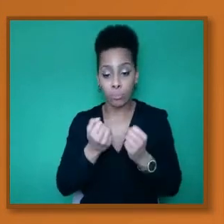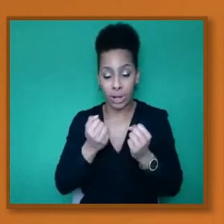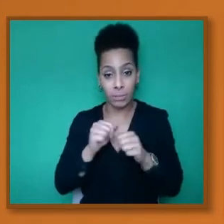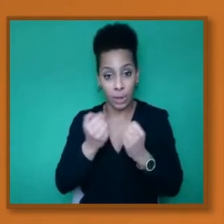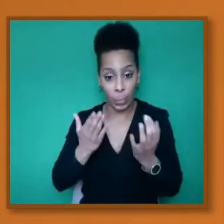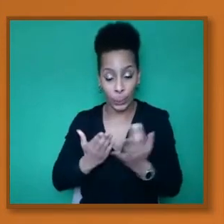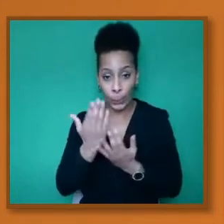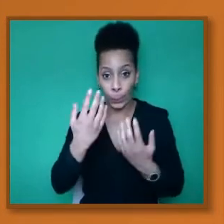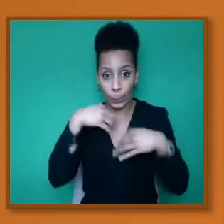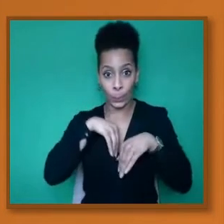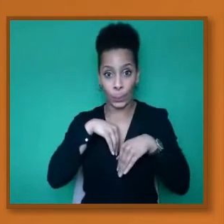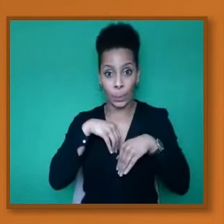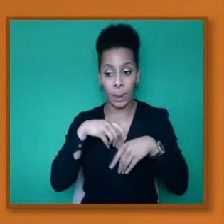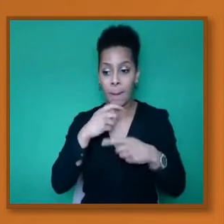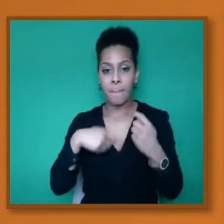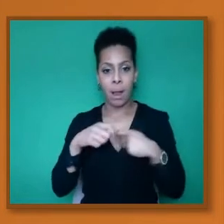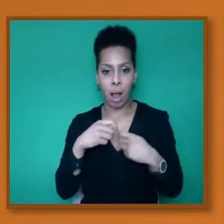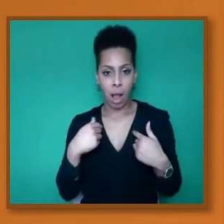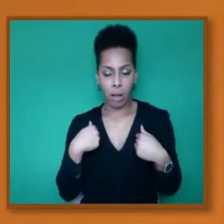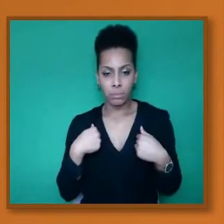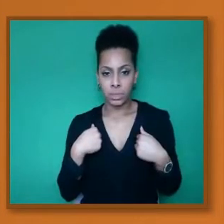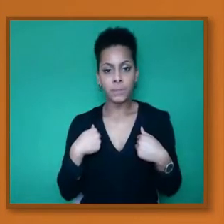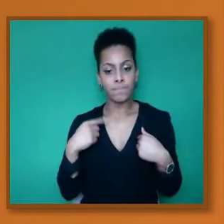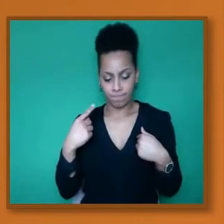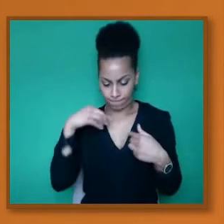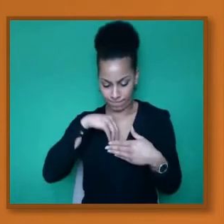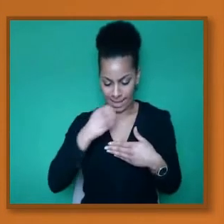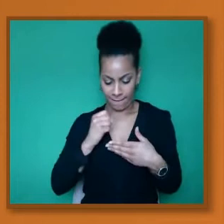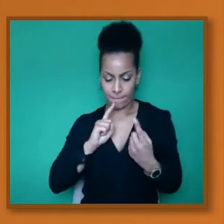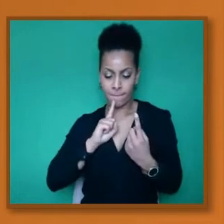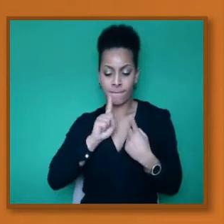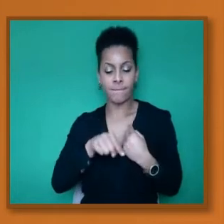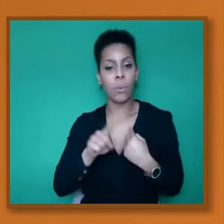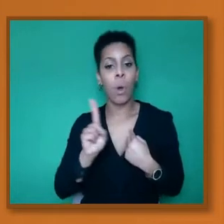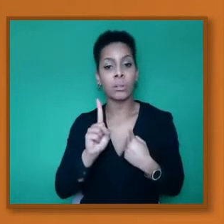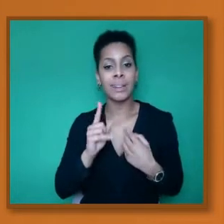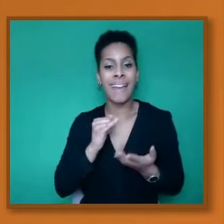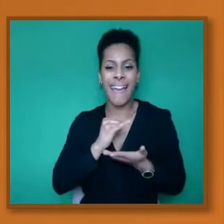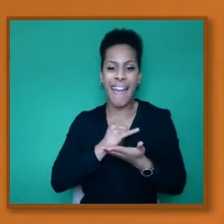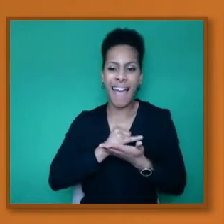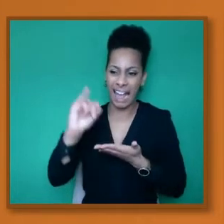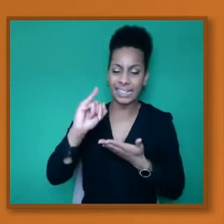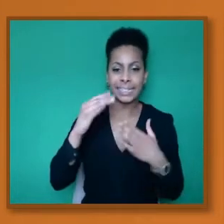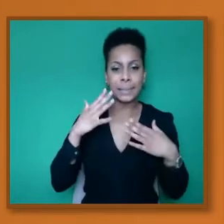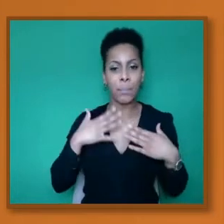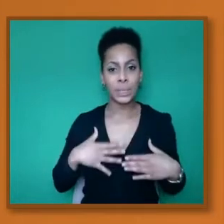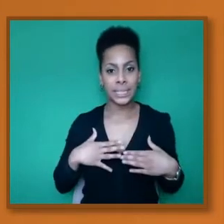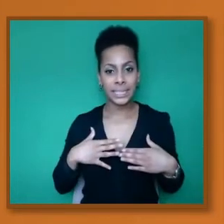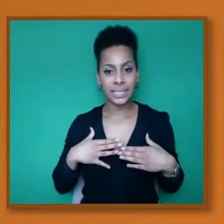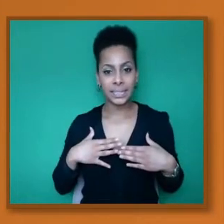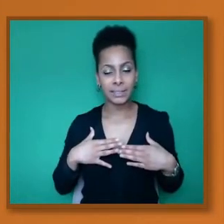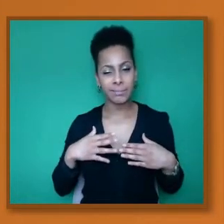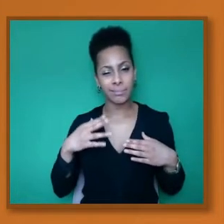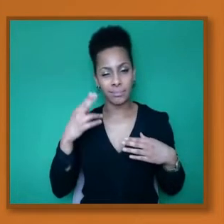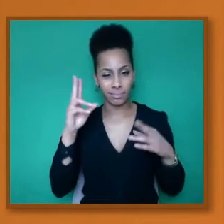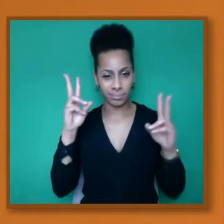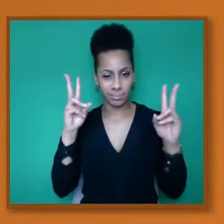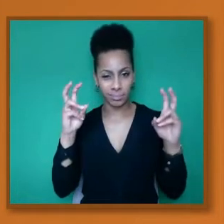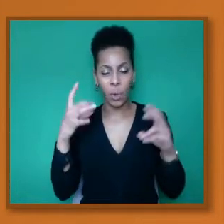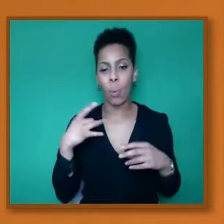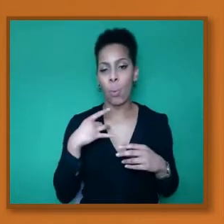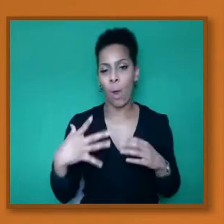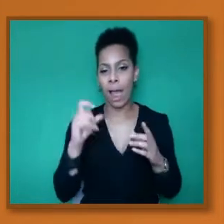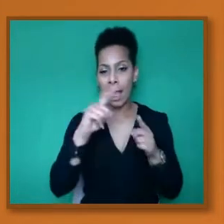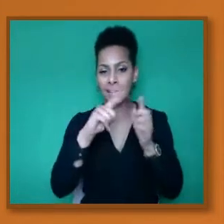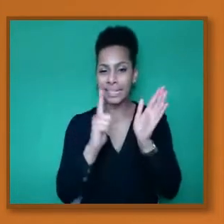is what we call our antibodies. Okay. Our white cells. And you would have heard the term, particularly on newspapers,